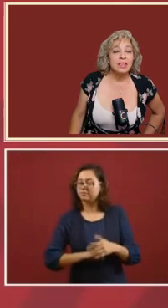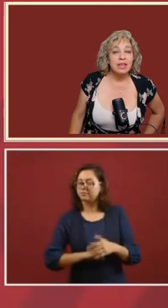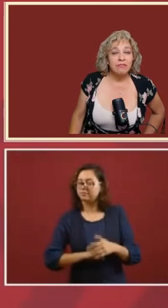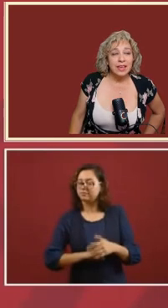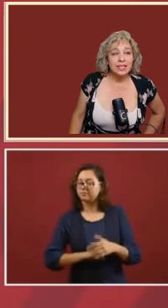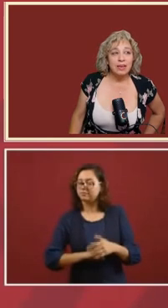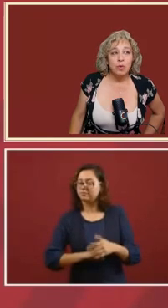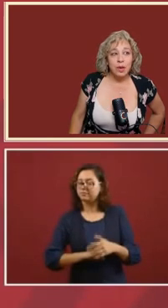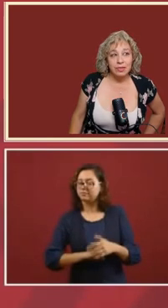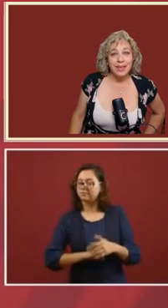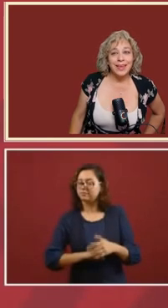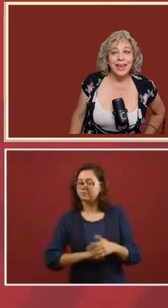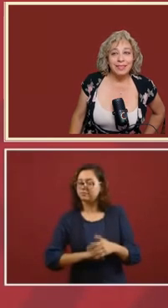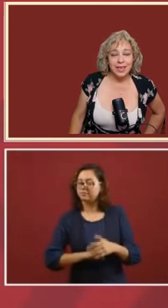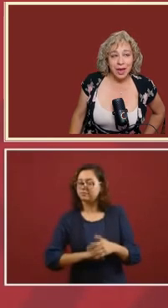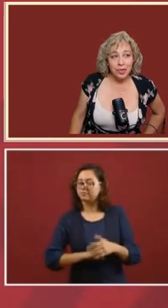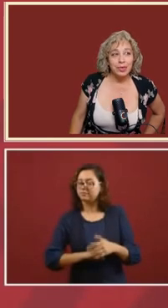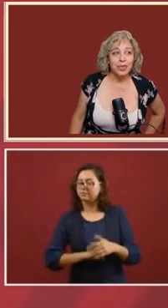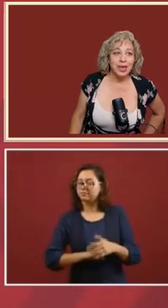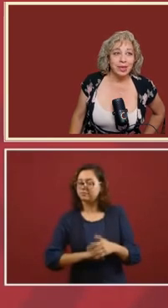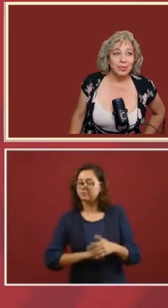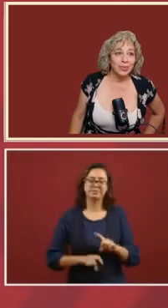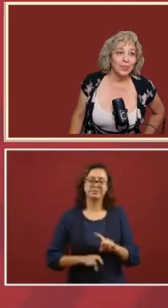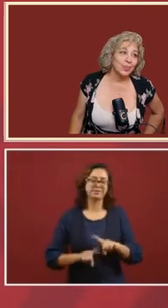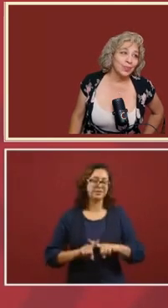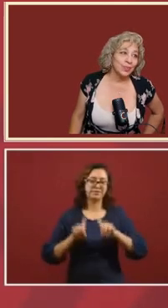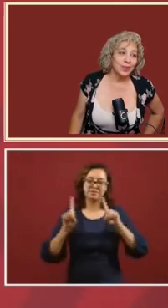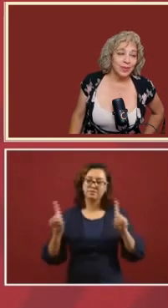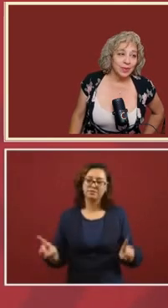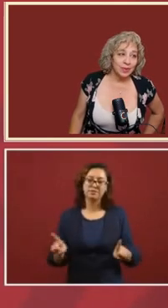The effects of one thing and the other thing.